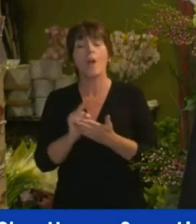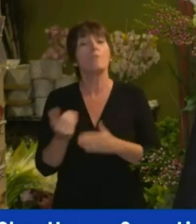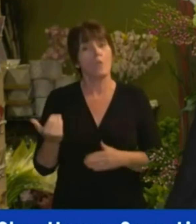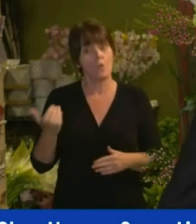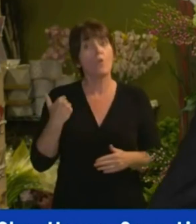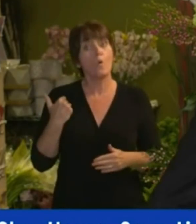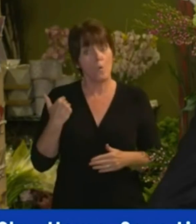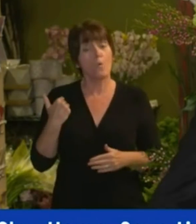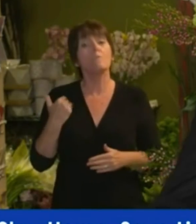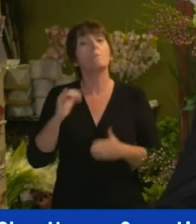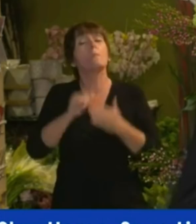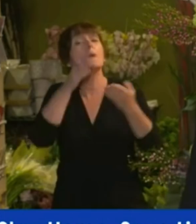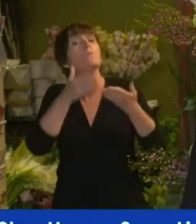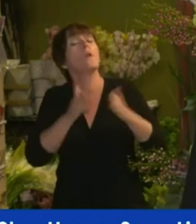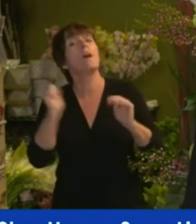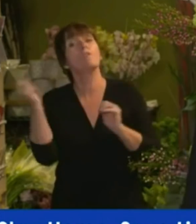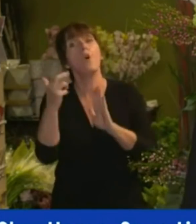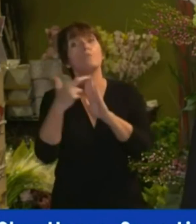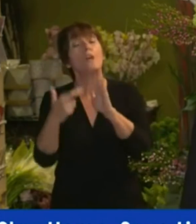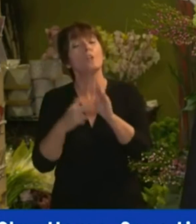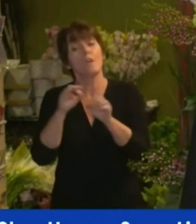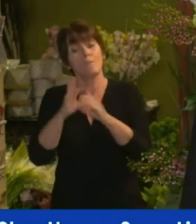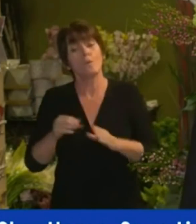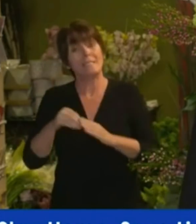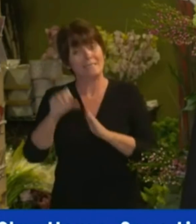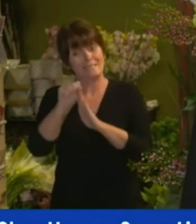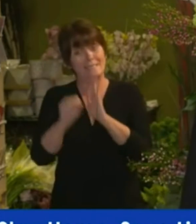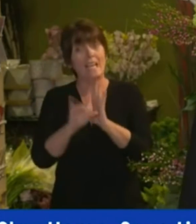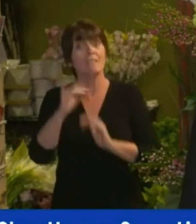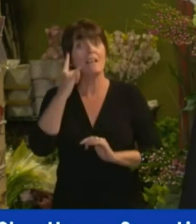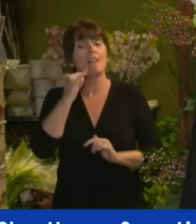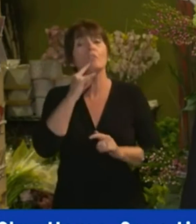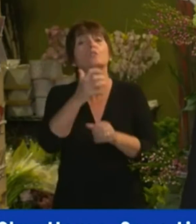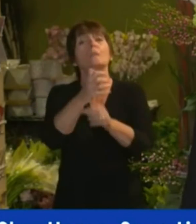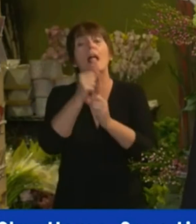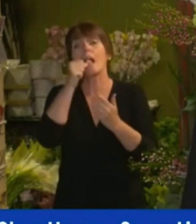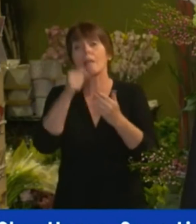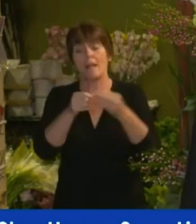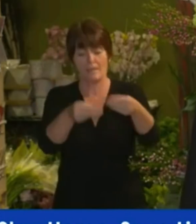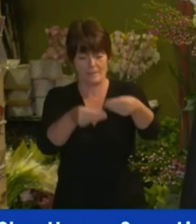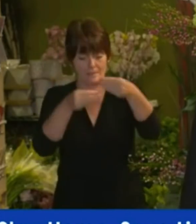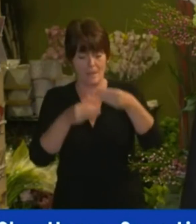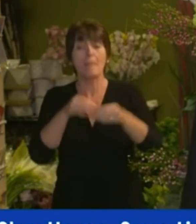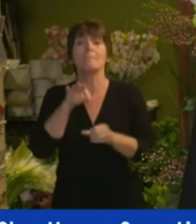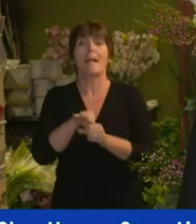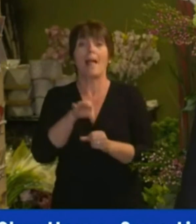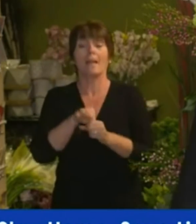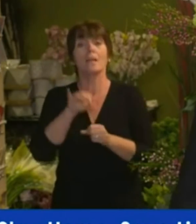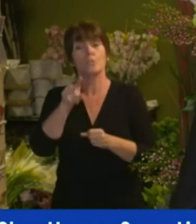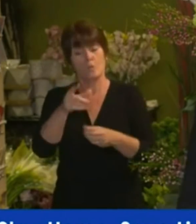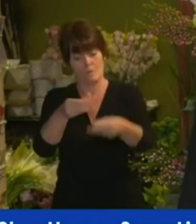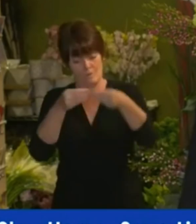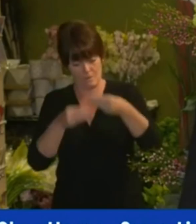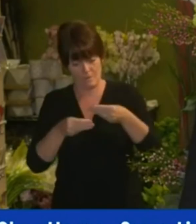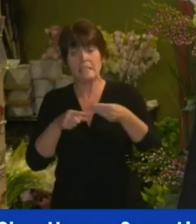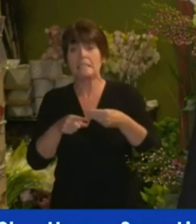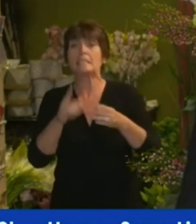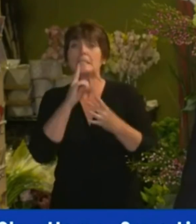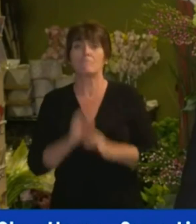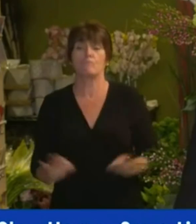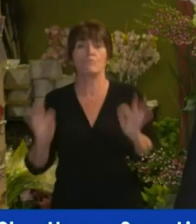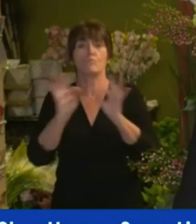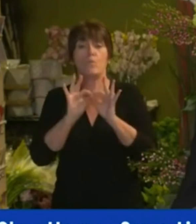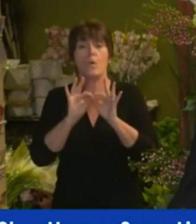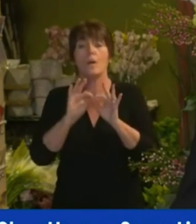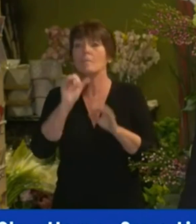that will allow every registered voter in the state of California to receive a mail-in ballot. That mail-in ballot is important, but